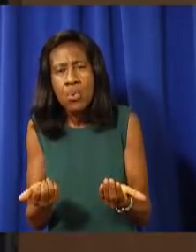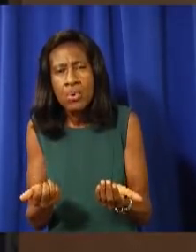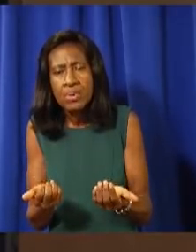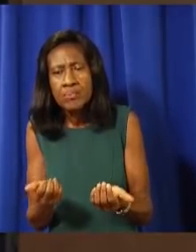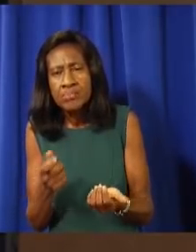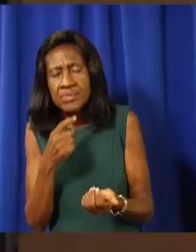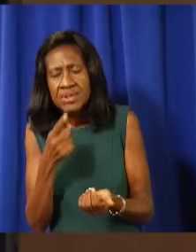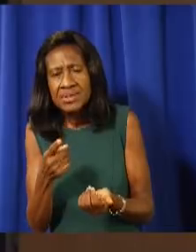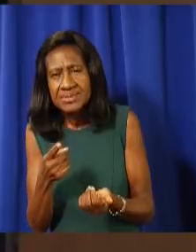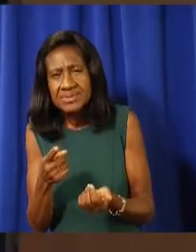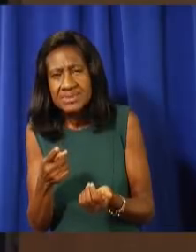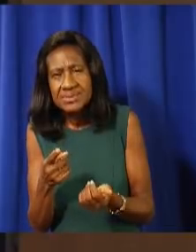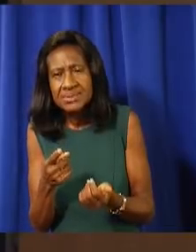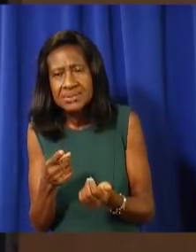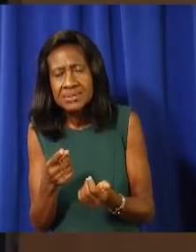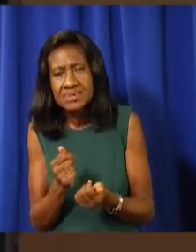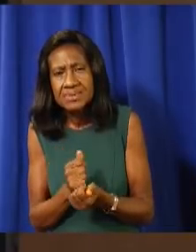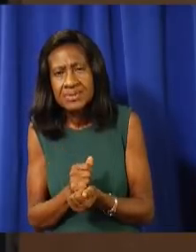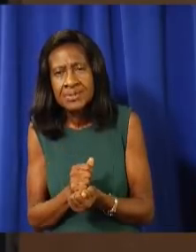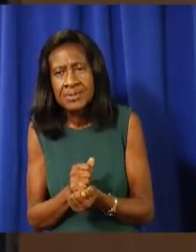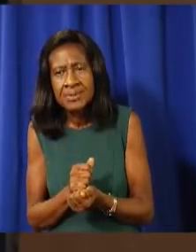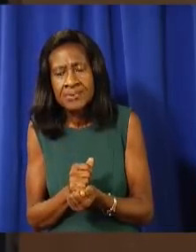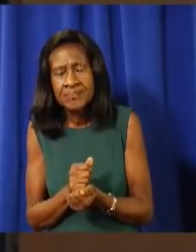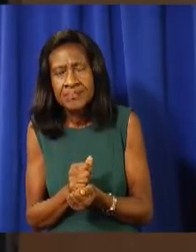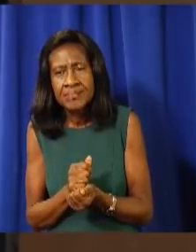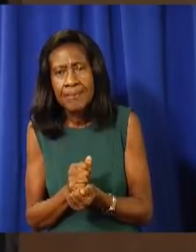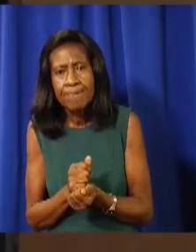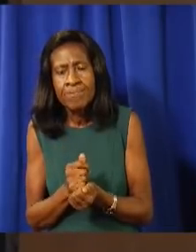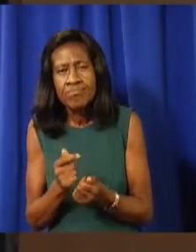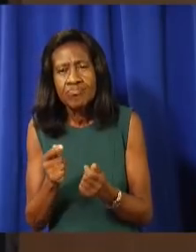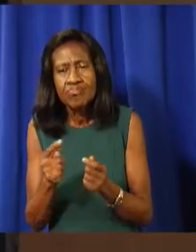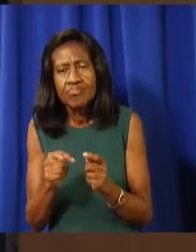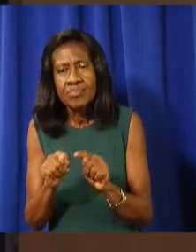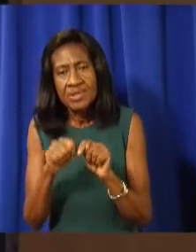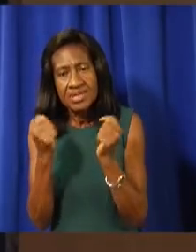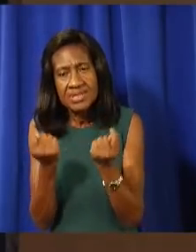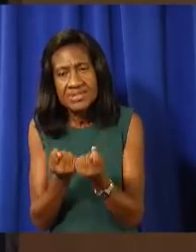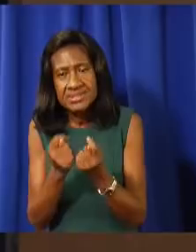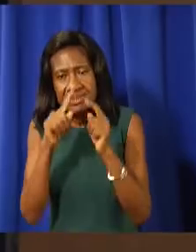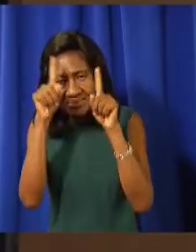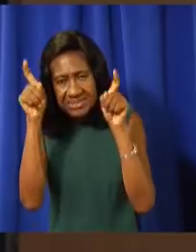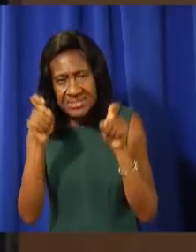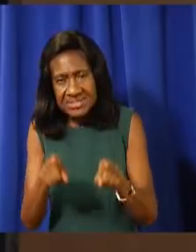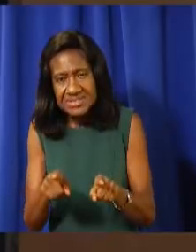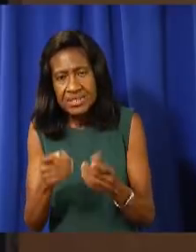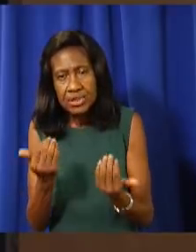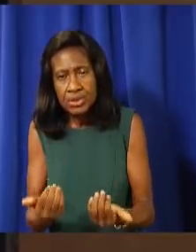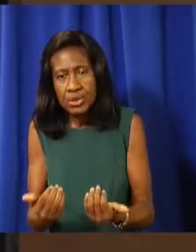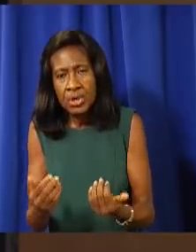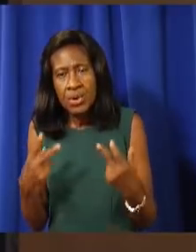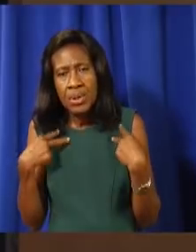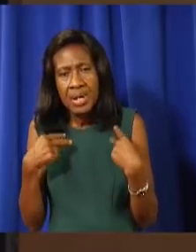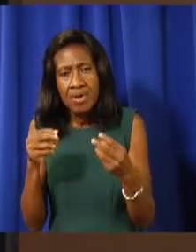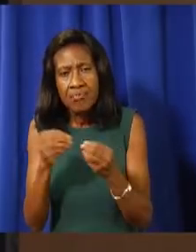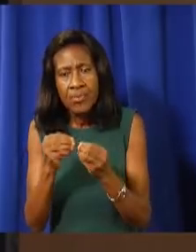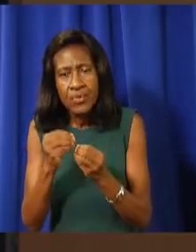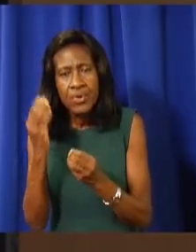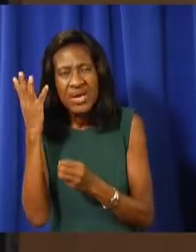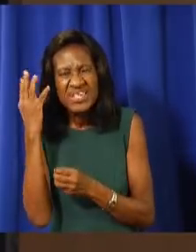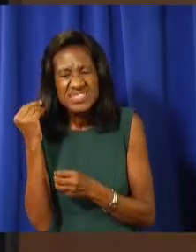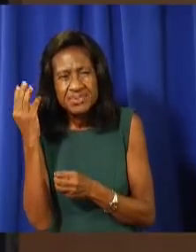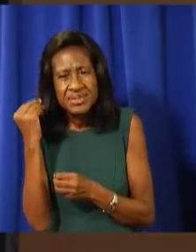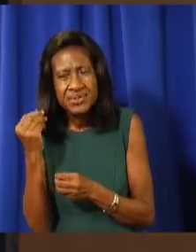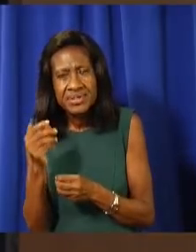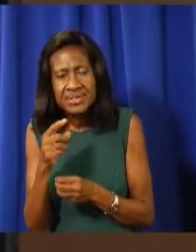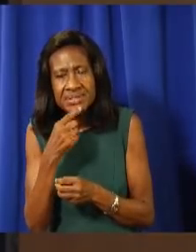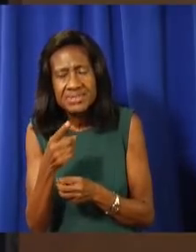testing, of course, they're well more experienced now. They've been doing PCR testing for over a year. We know that apart from the HSA